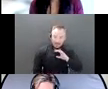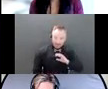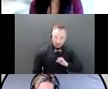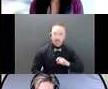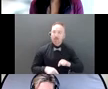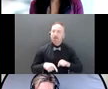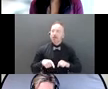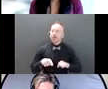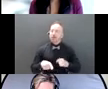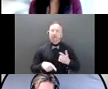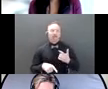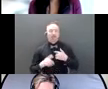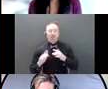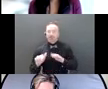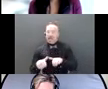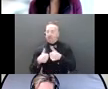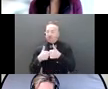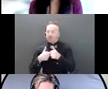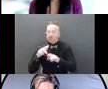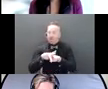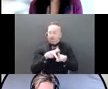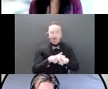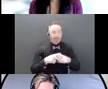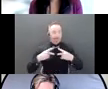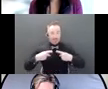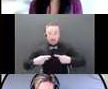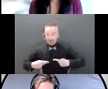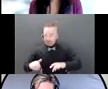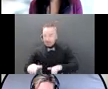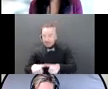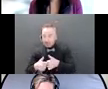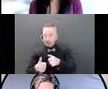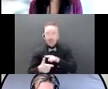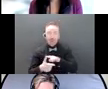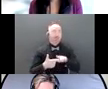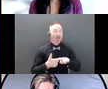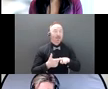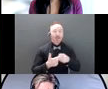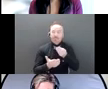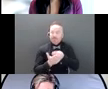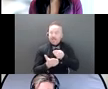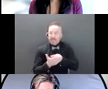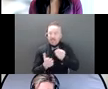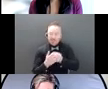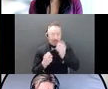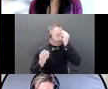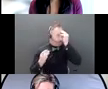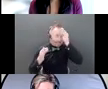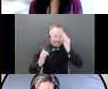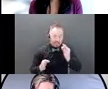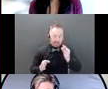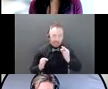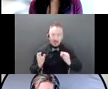challenges, physical challenges. And when you add to that, that, you know, financial decisions at any age is not